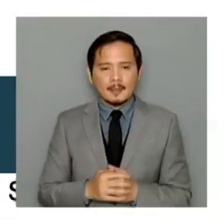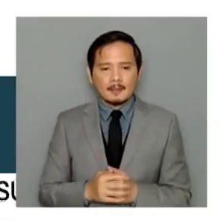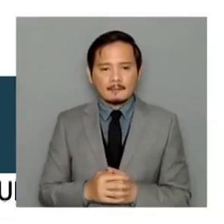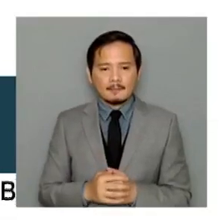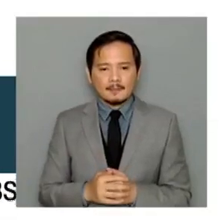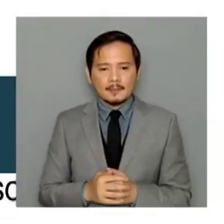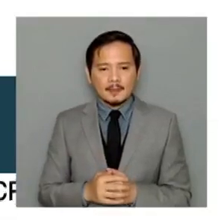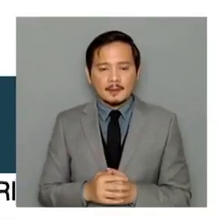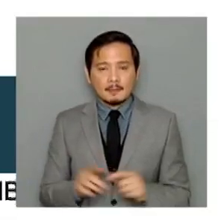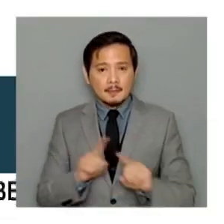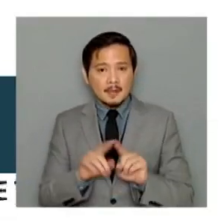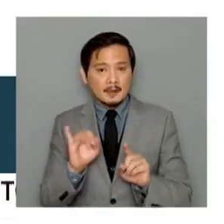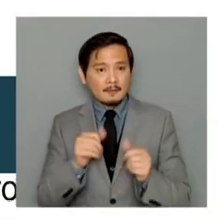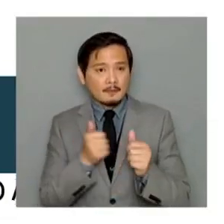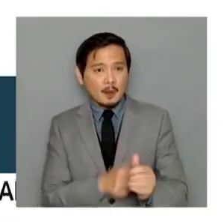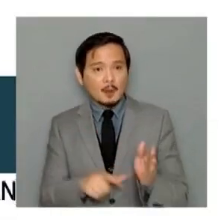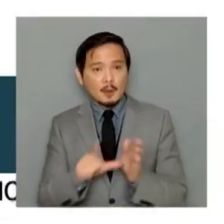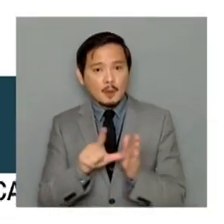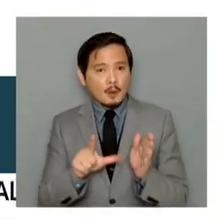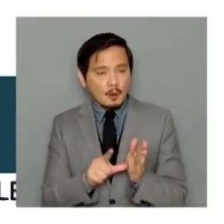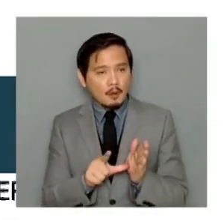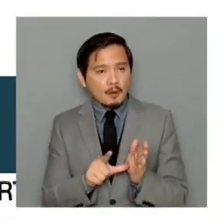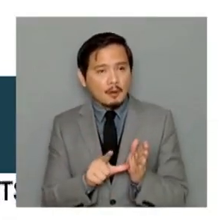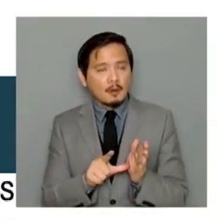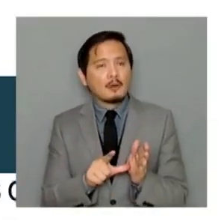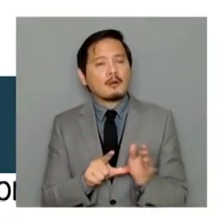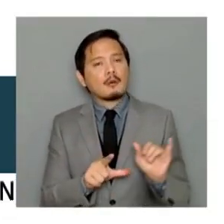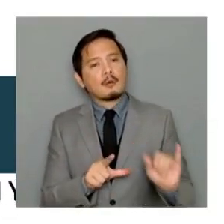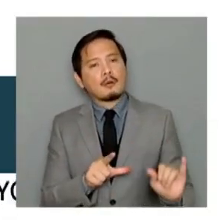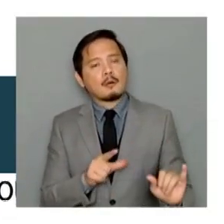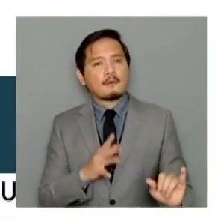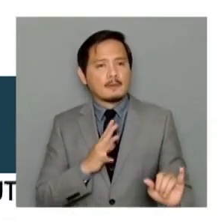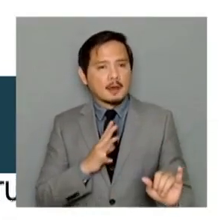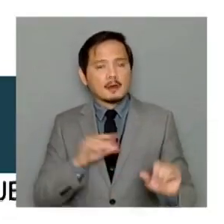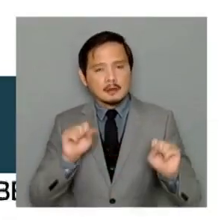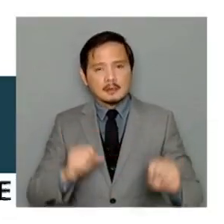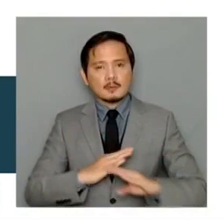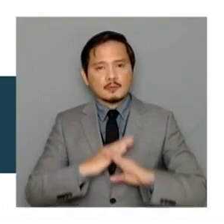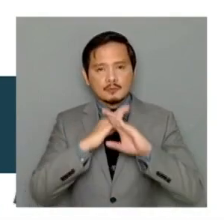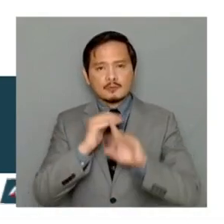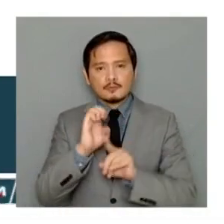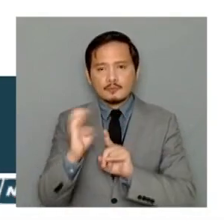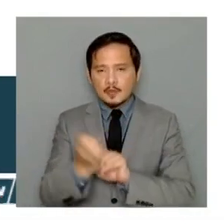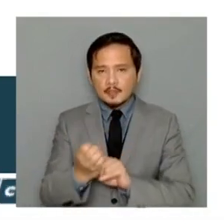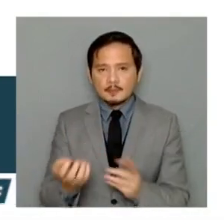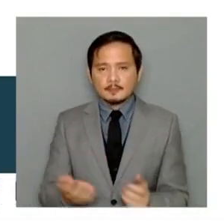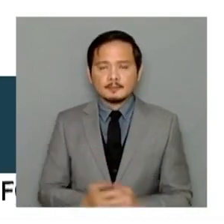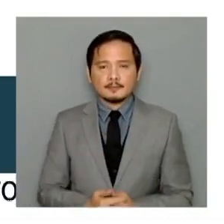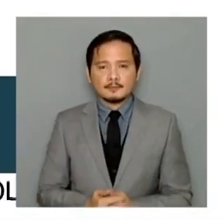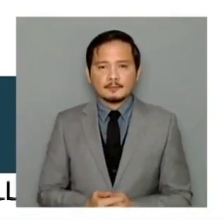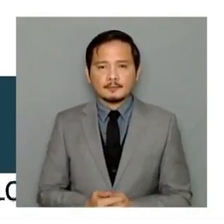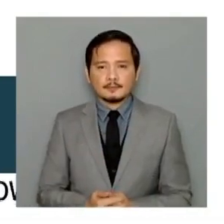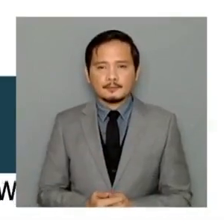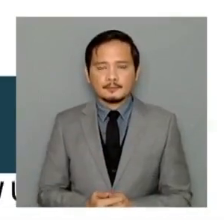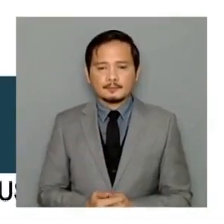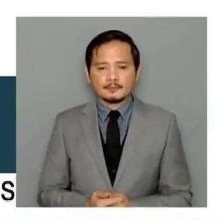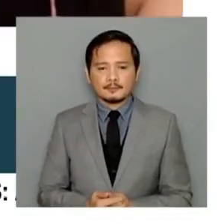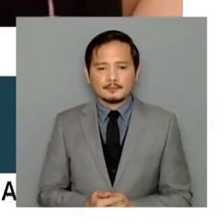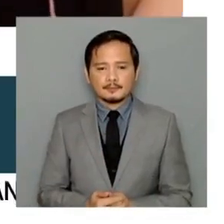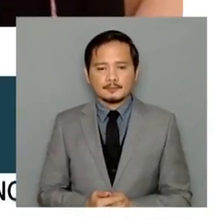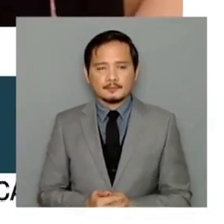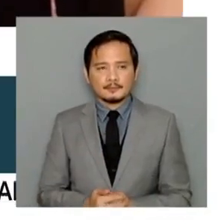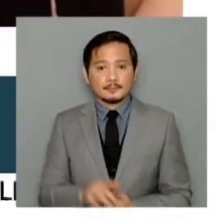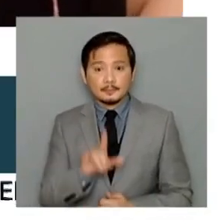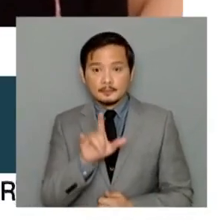just implement the law, we will be able to protect our environment. You know, Leon, when you talk about